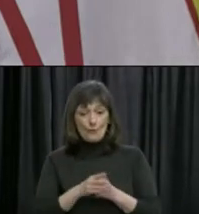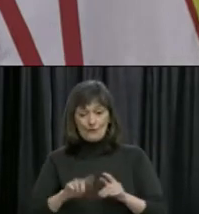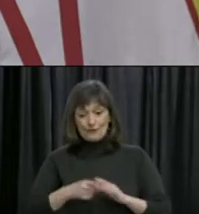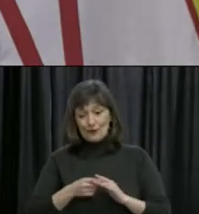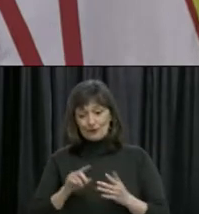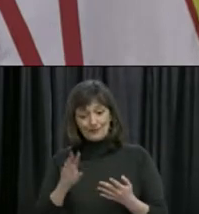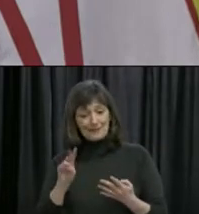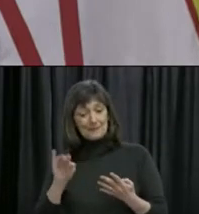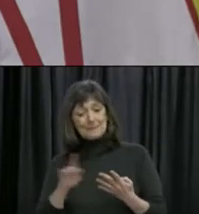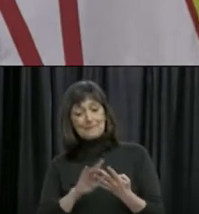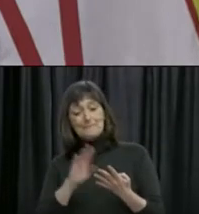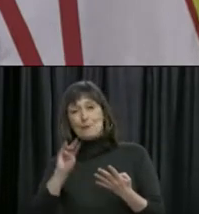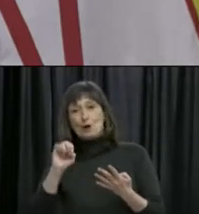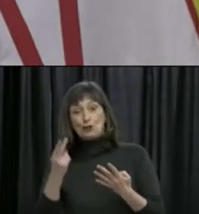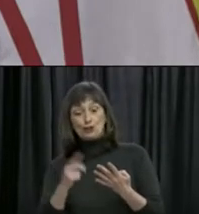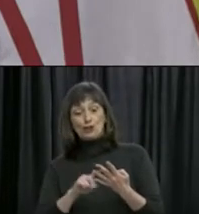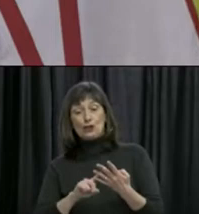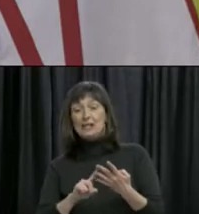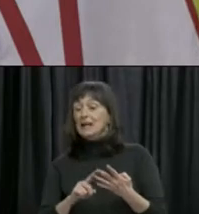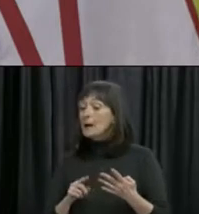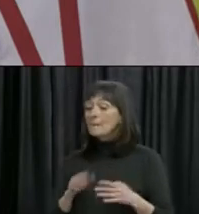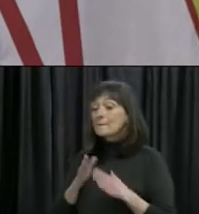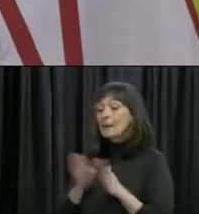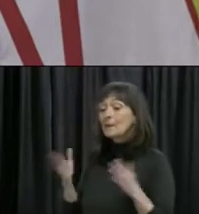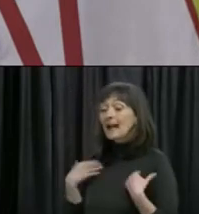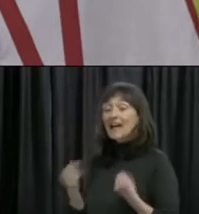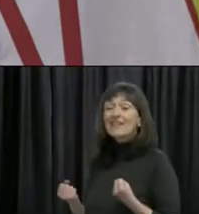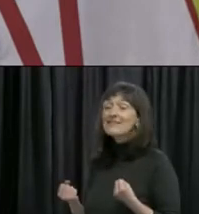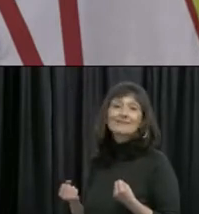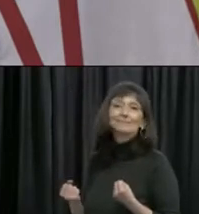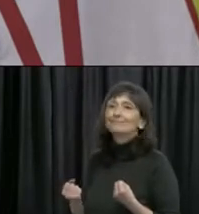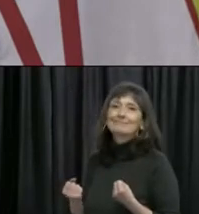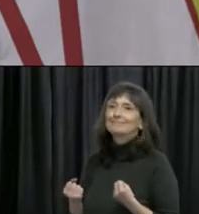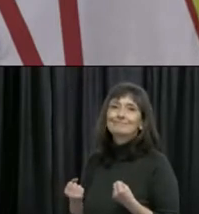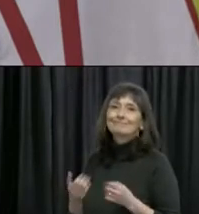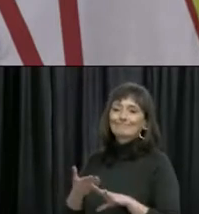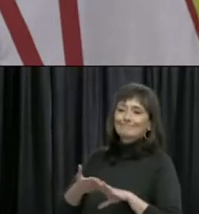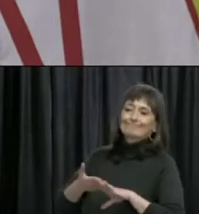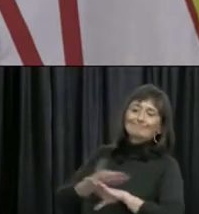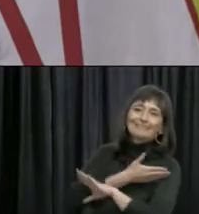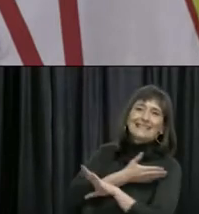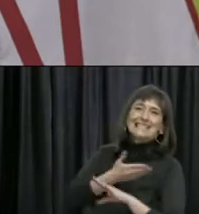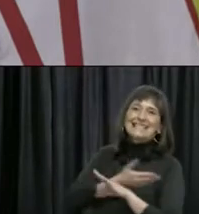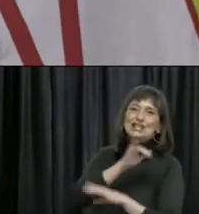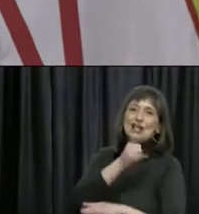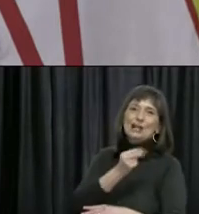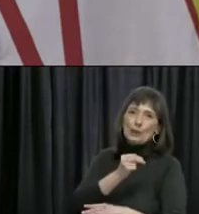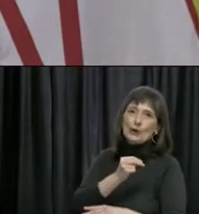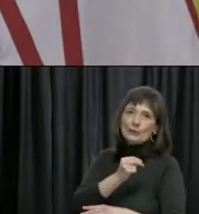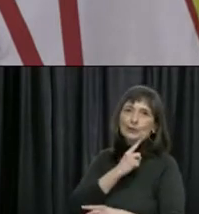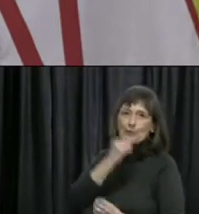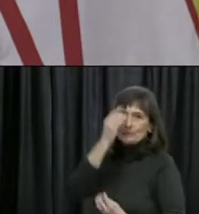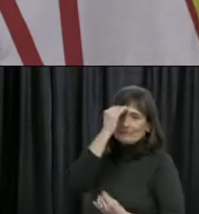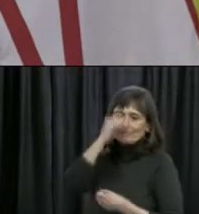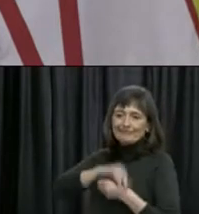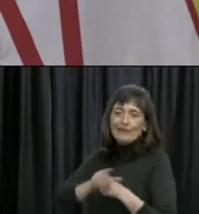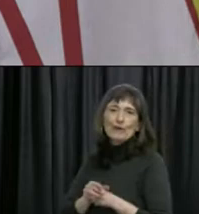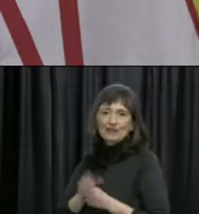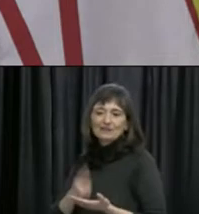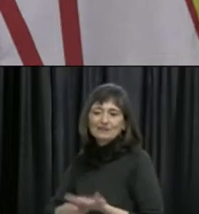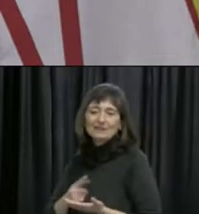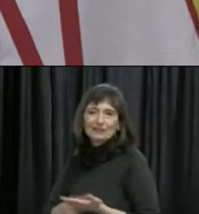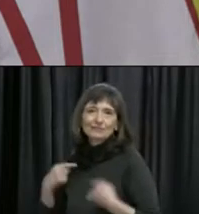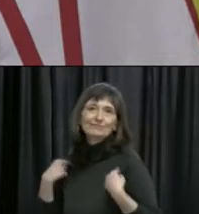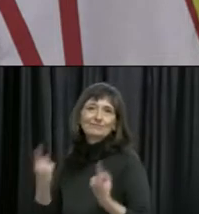of March, but for most of us on the public health team, COVID has been in our lives since Snowmageddon. So we've been dealing with this for